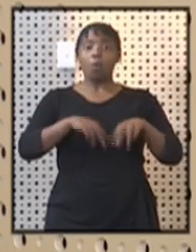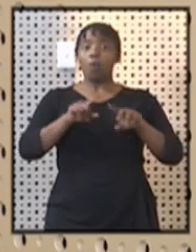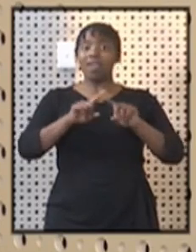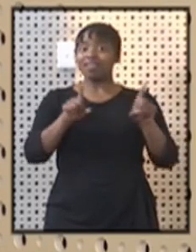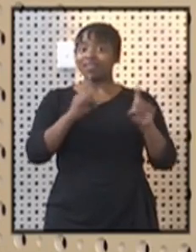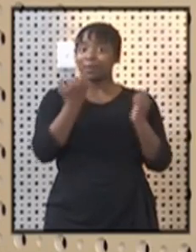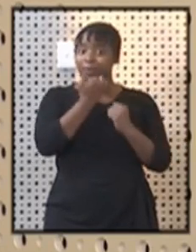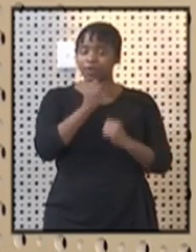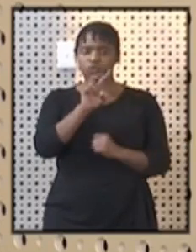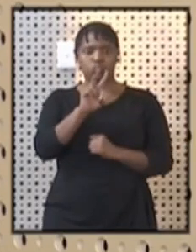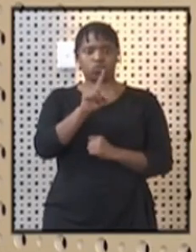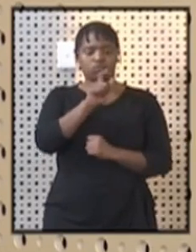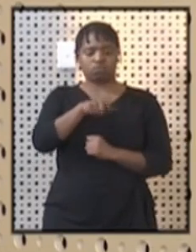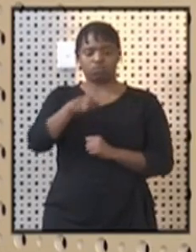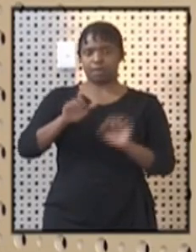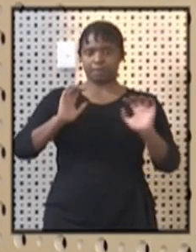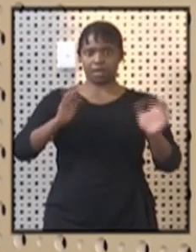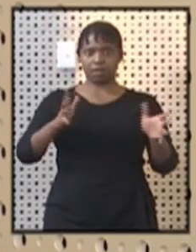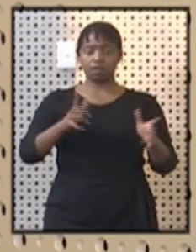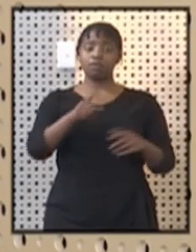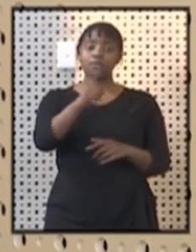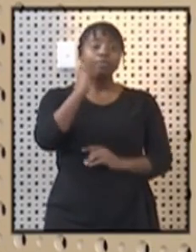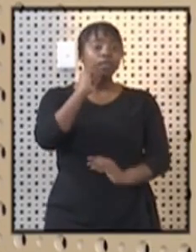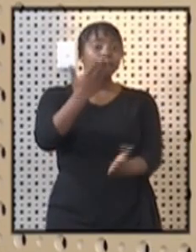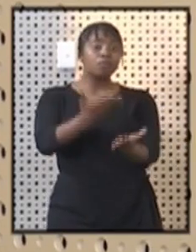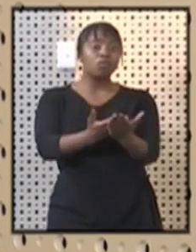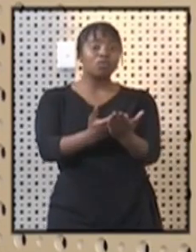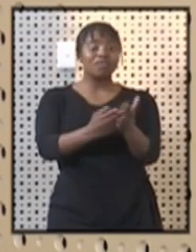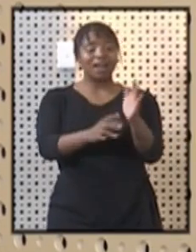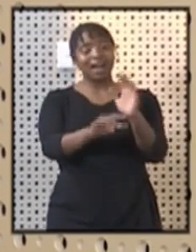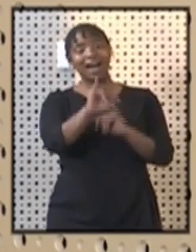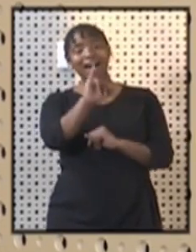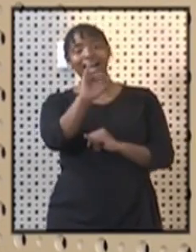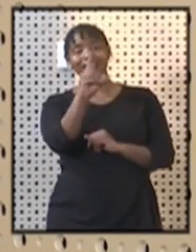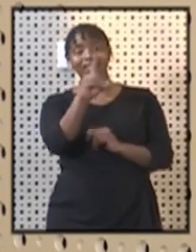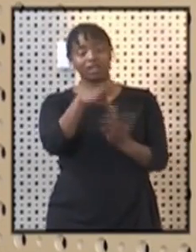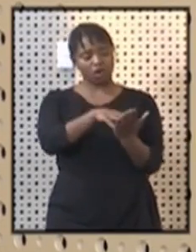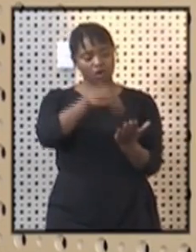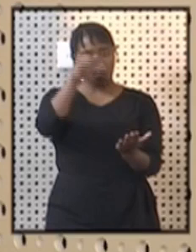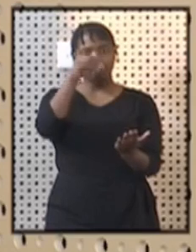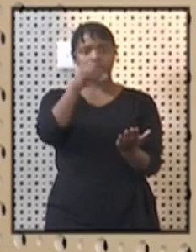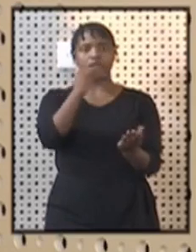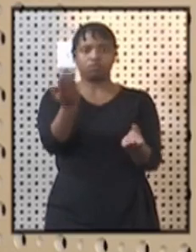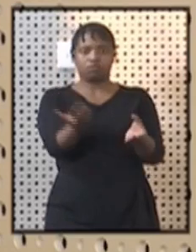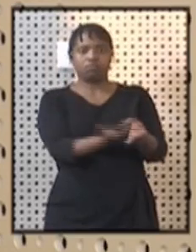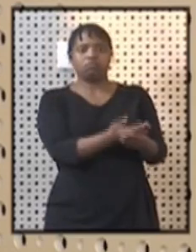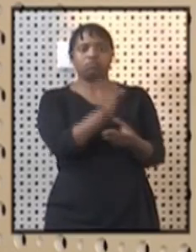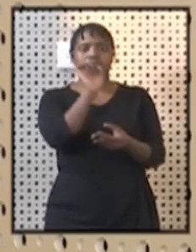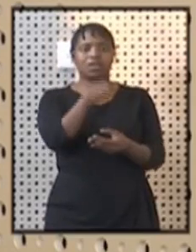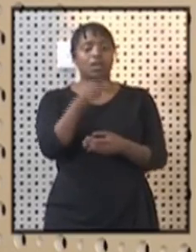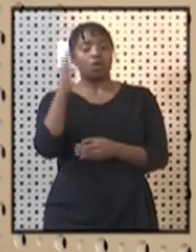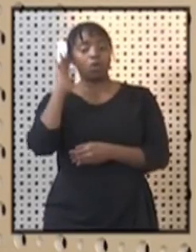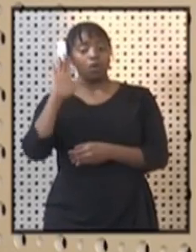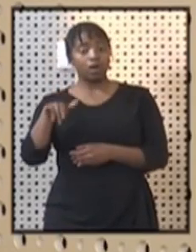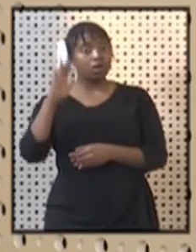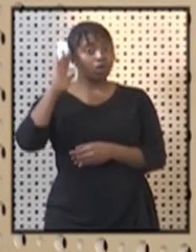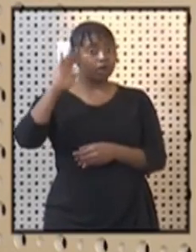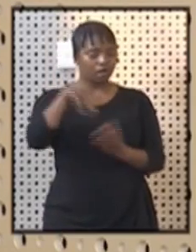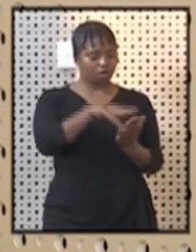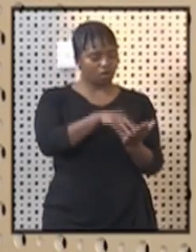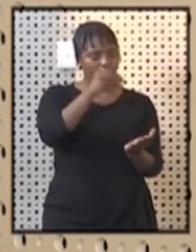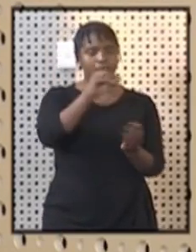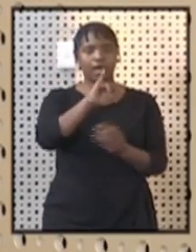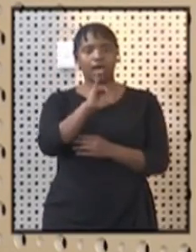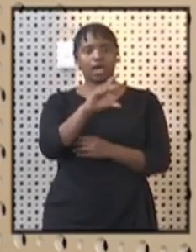to require and keep a record of proof of identity, and this shall be expected even for leisure accommodation.